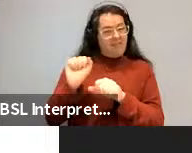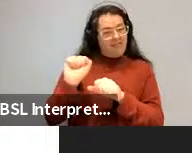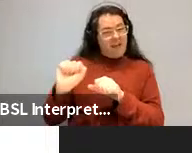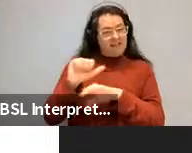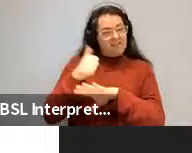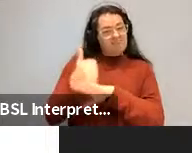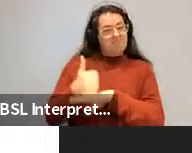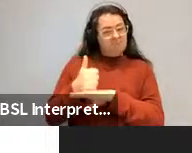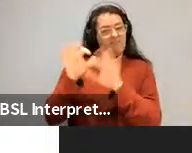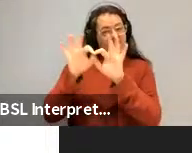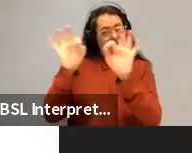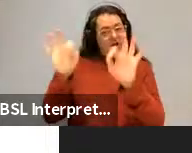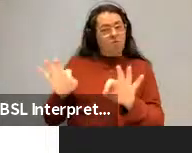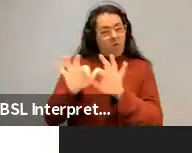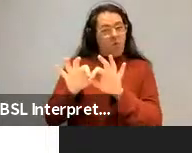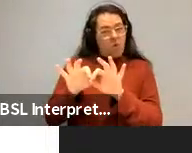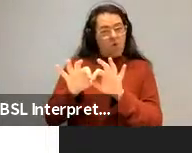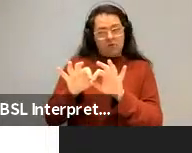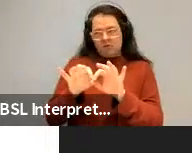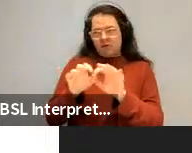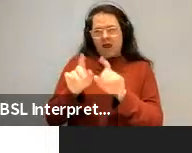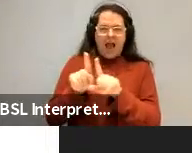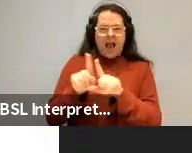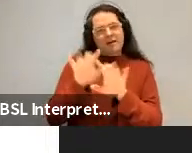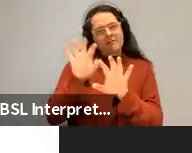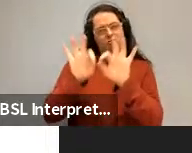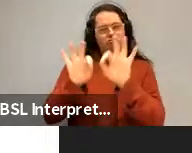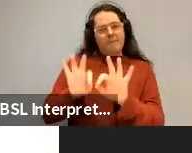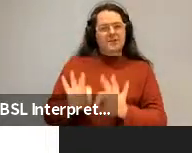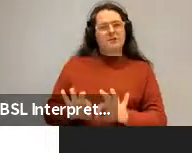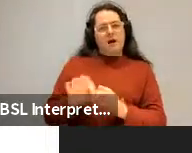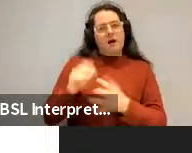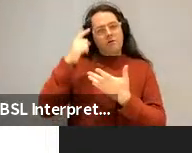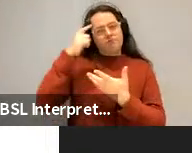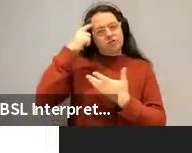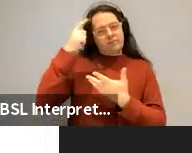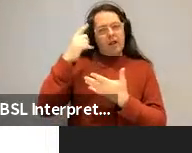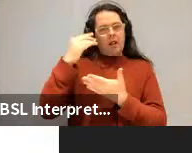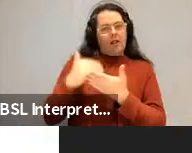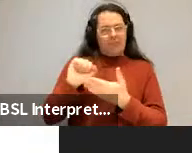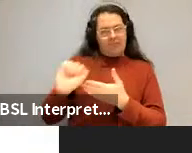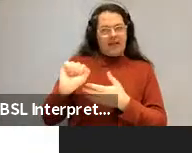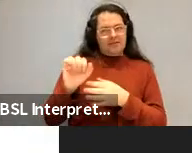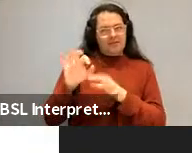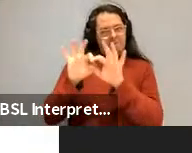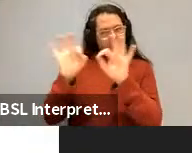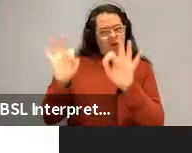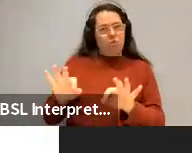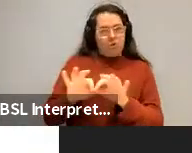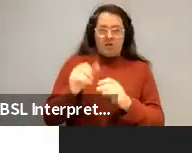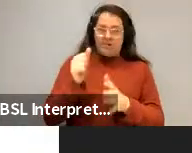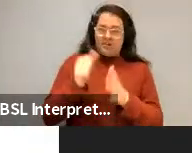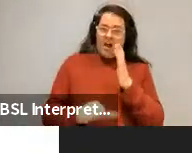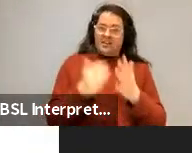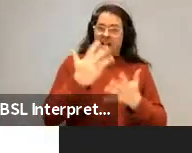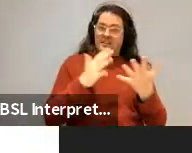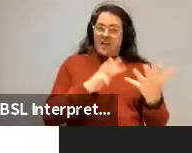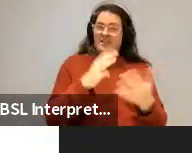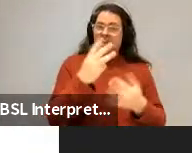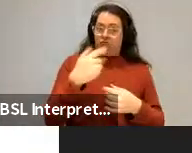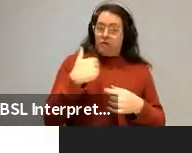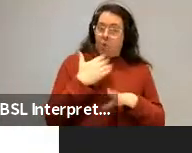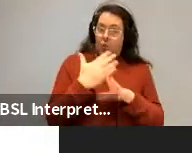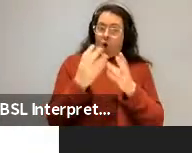this universal grammar parameter setting principles and parameters framework. I, when I started at MIT in 1993, I worked with Chomsky linguists